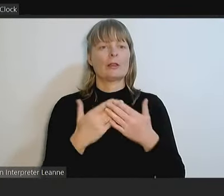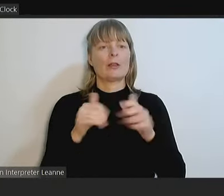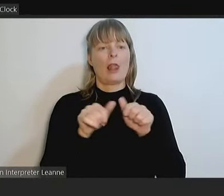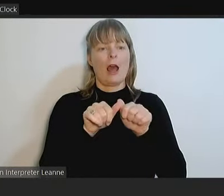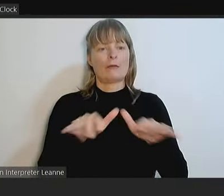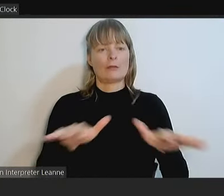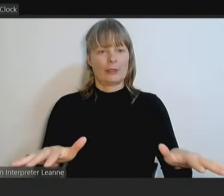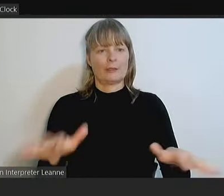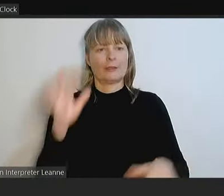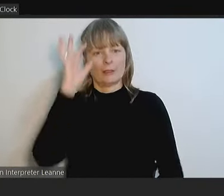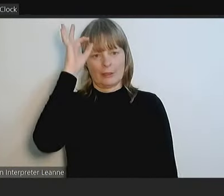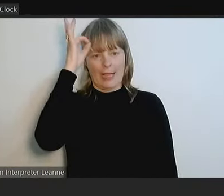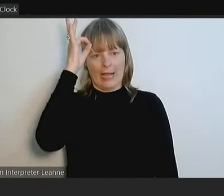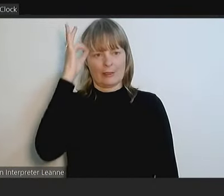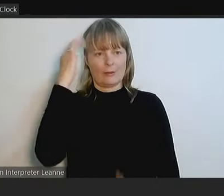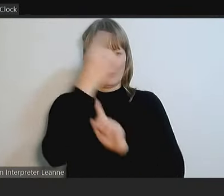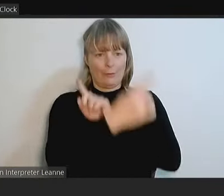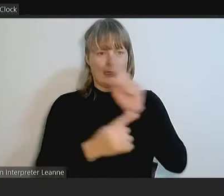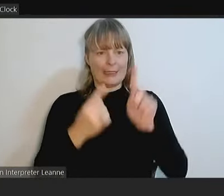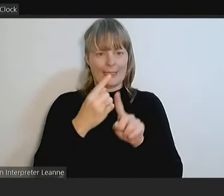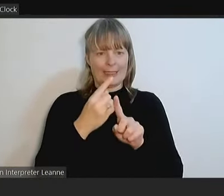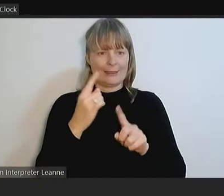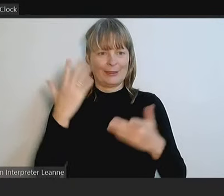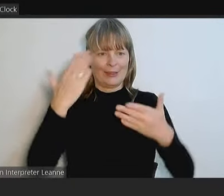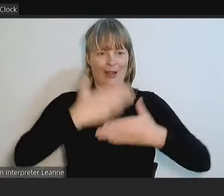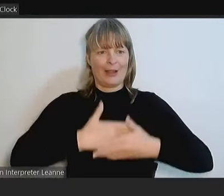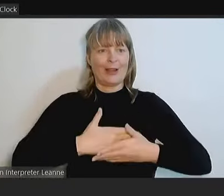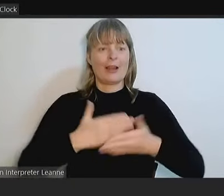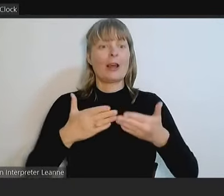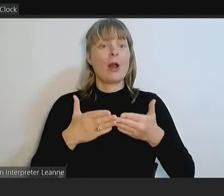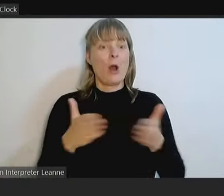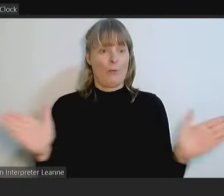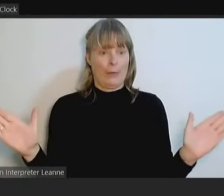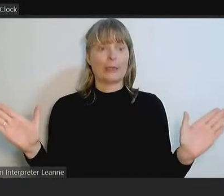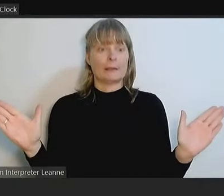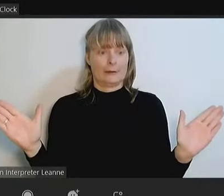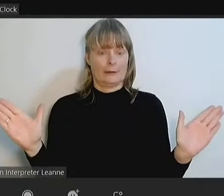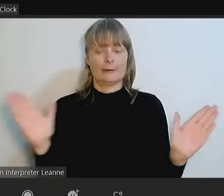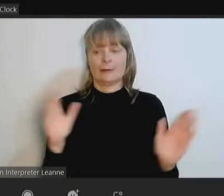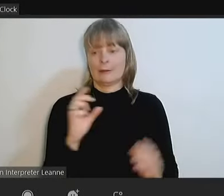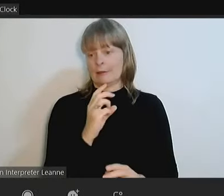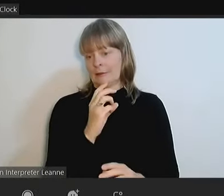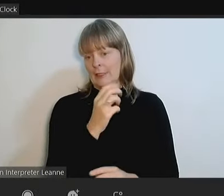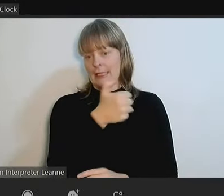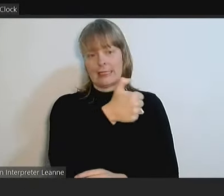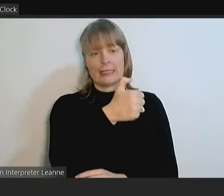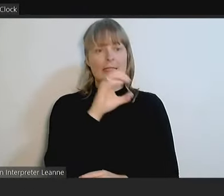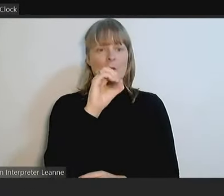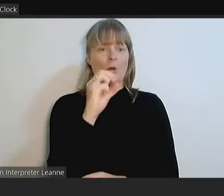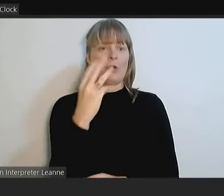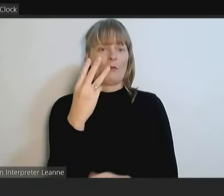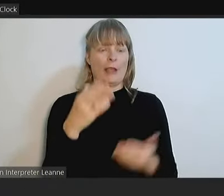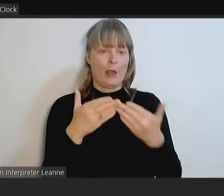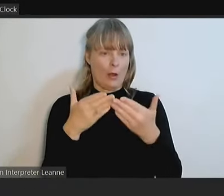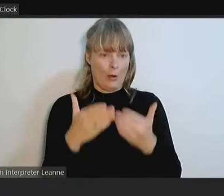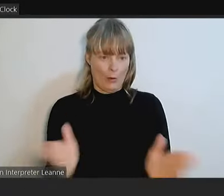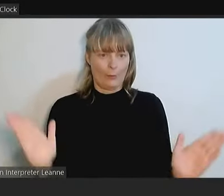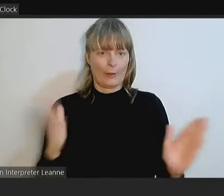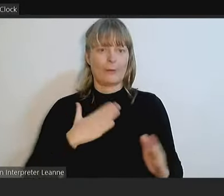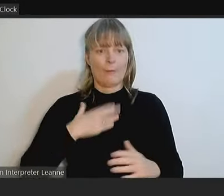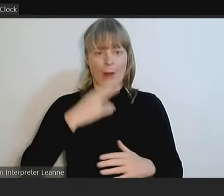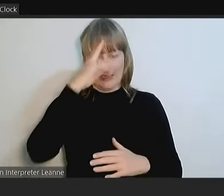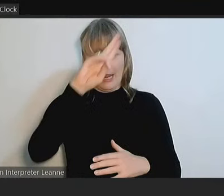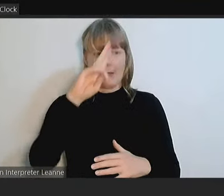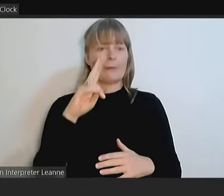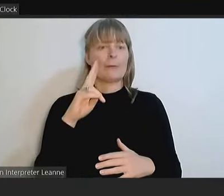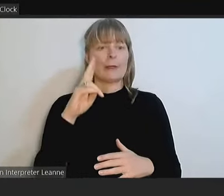council meeting. I declare this meeting open at three minutes past six. My name is Councillor